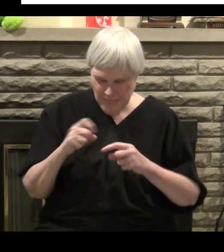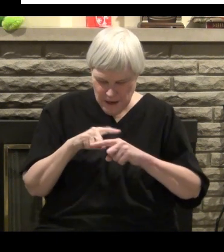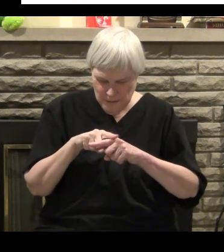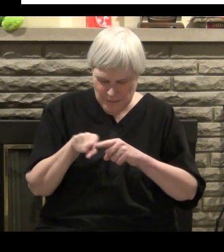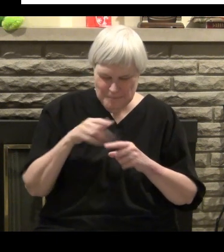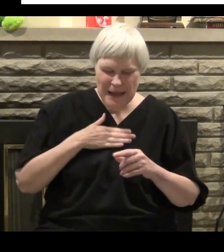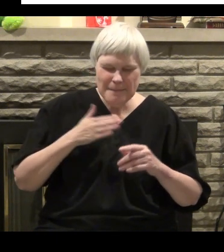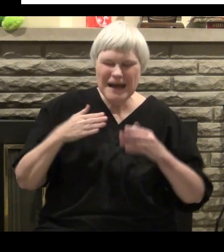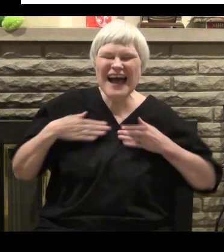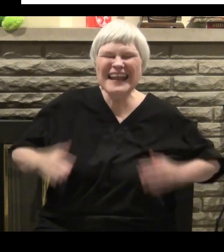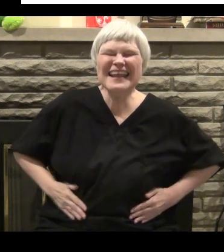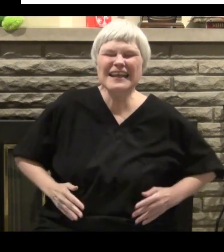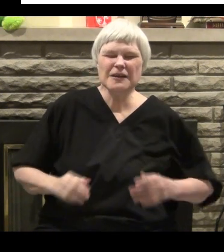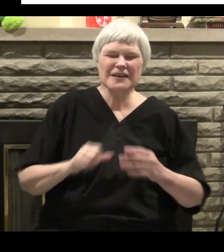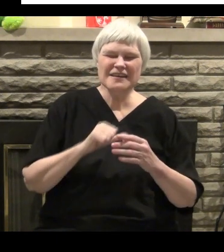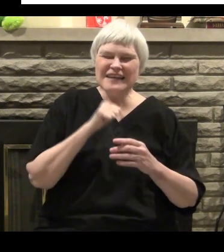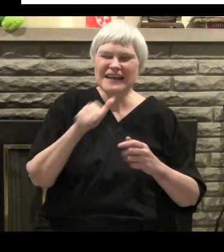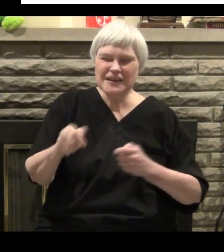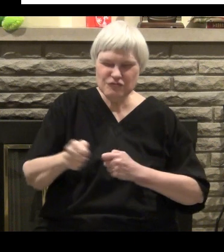And that's something you just don't do.